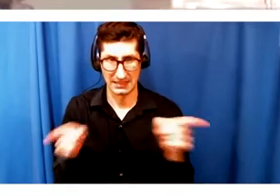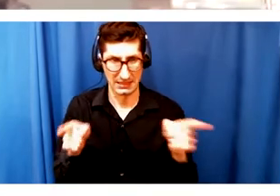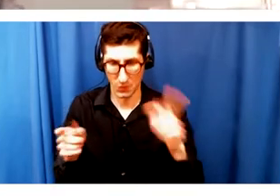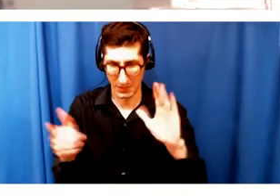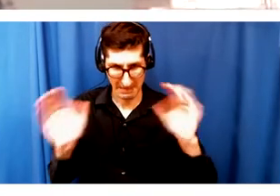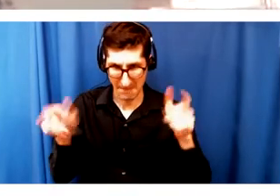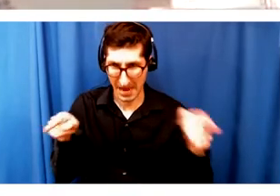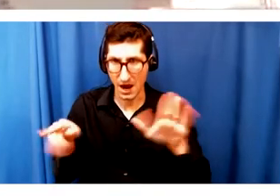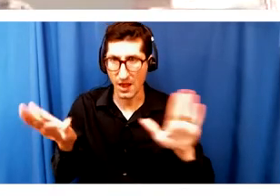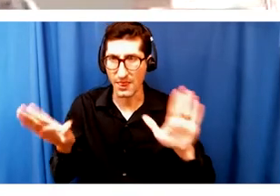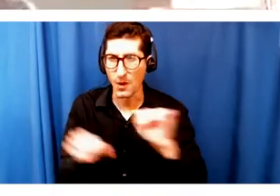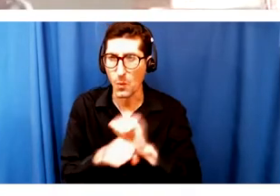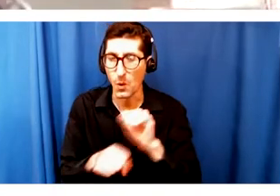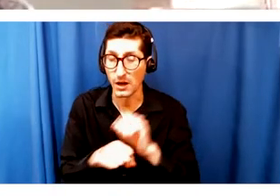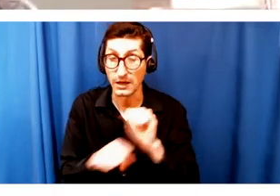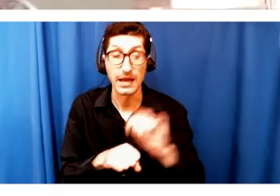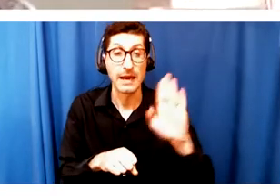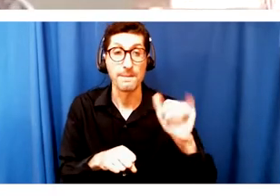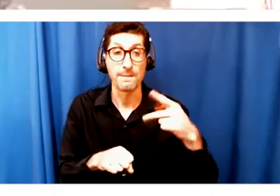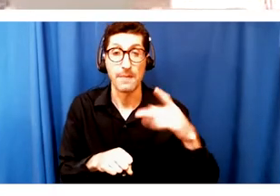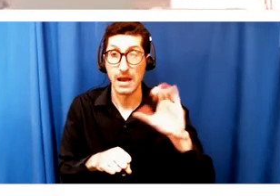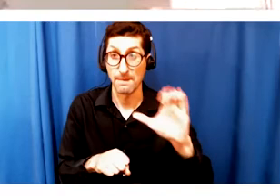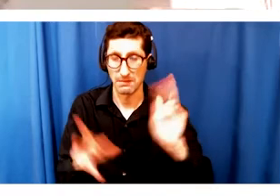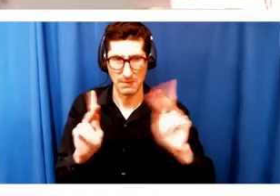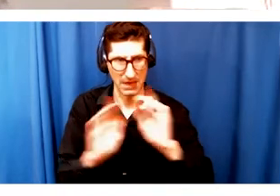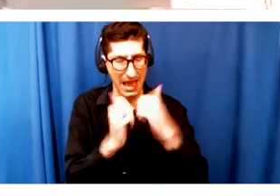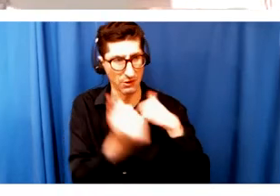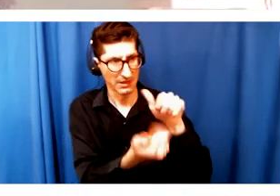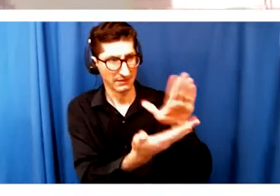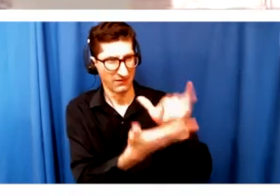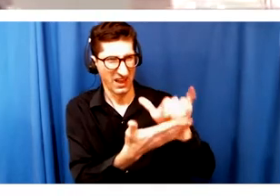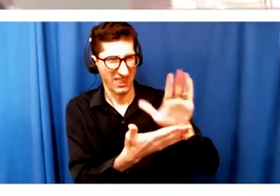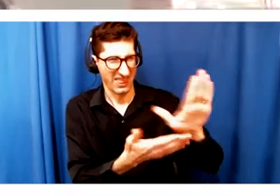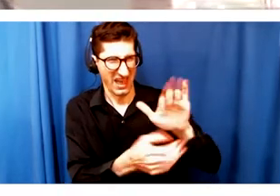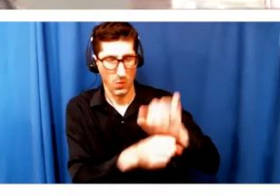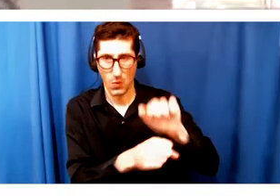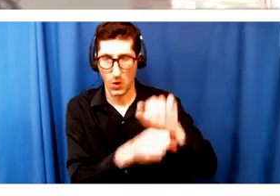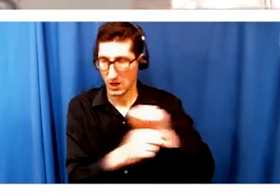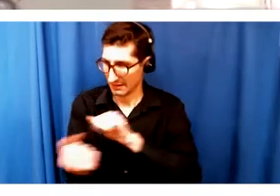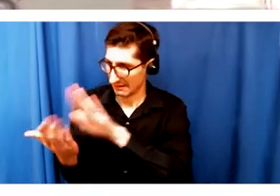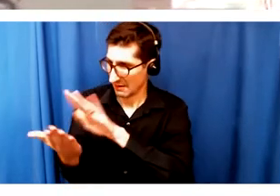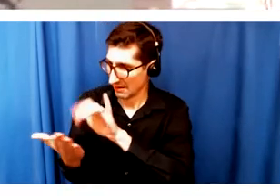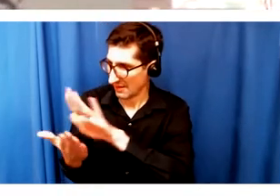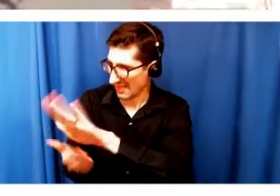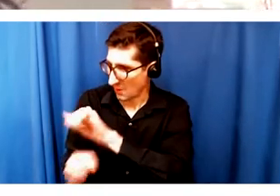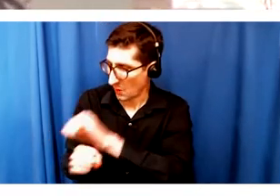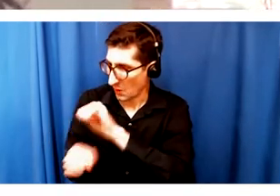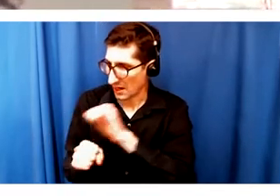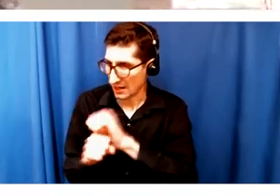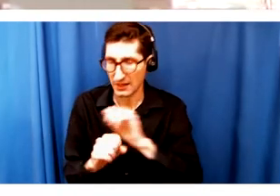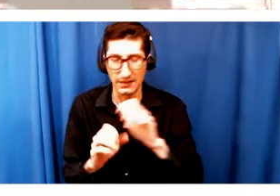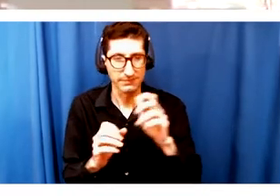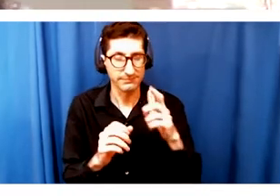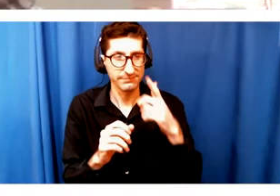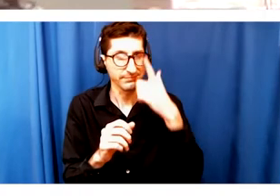who are part of the BIPOC community actually tackle that work in ways that are not sort of set up in systems